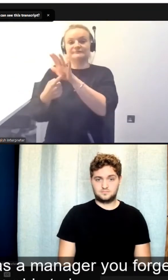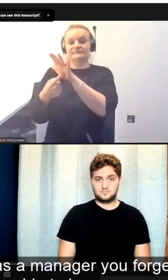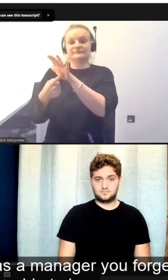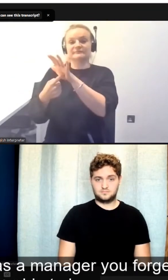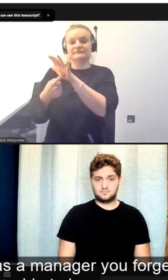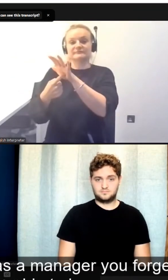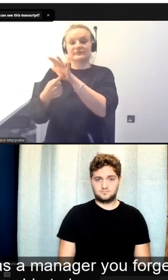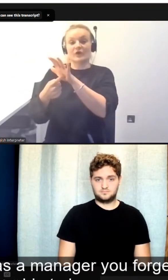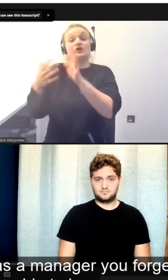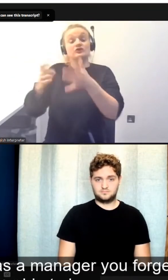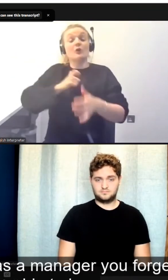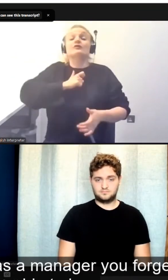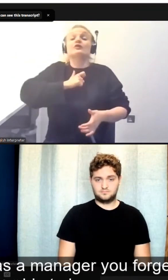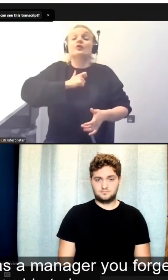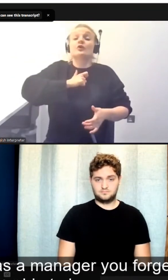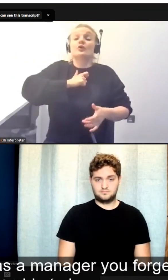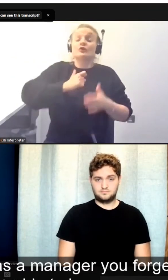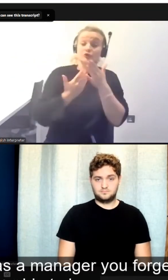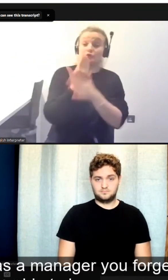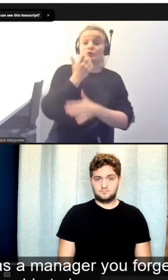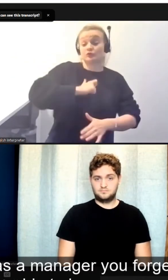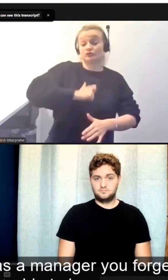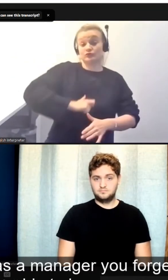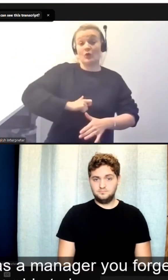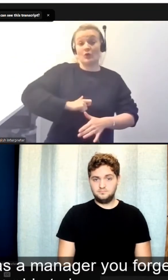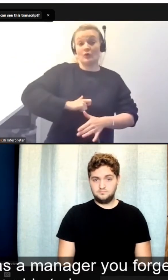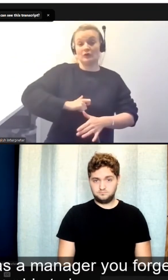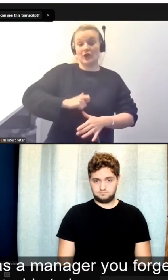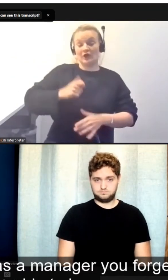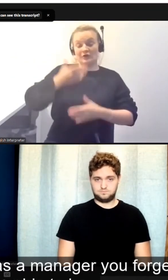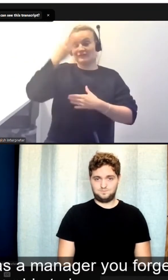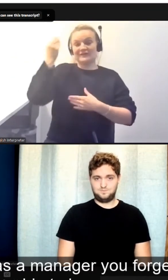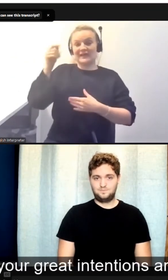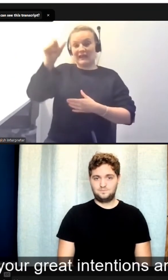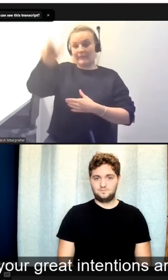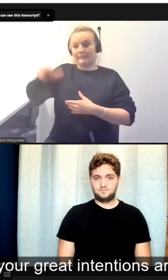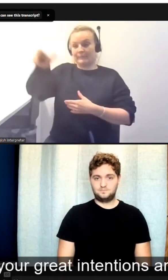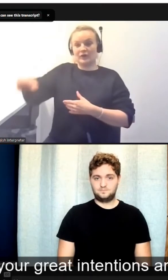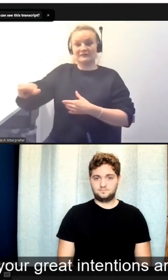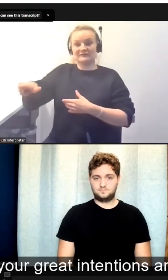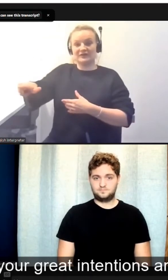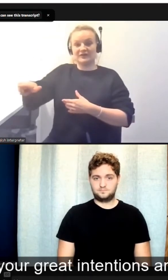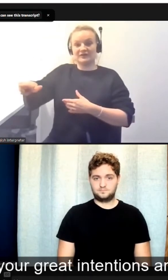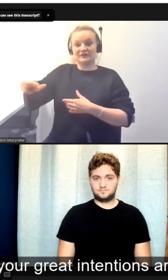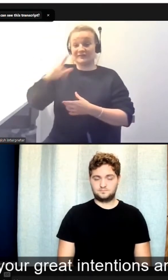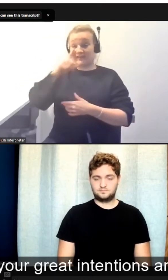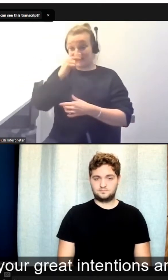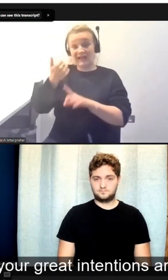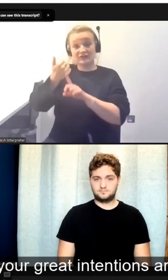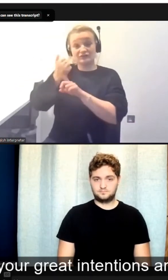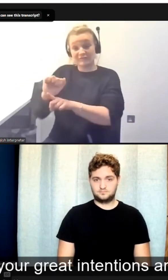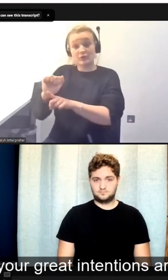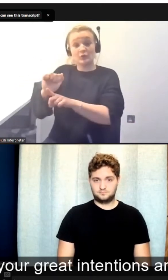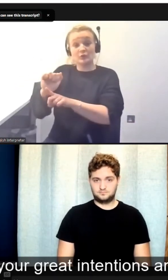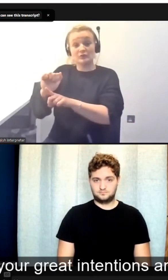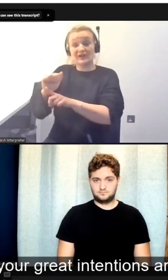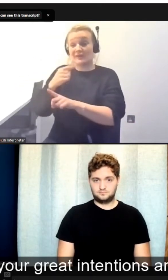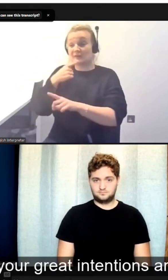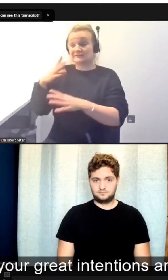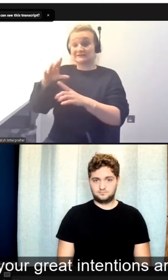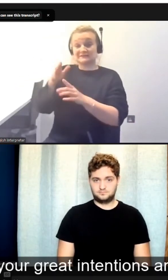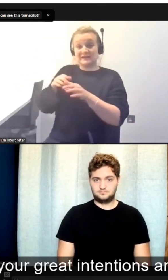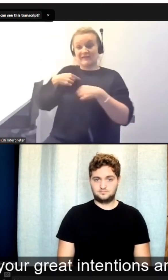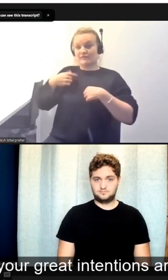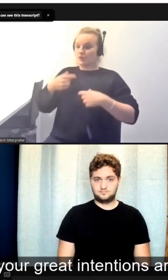a manager, you forget how subversive people are able to be and how they're actually able to stop your